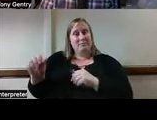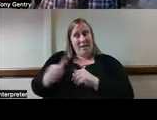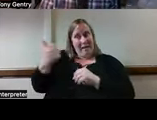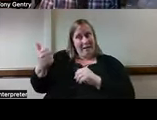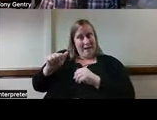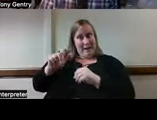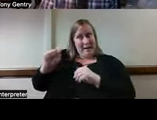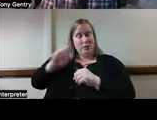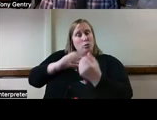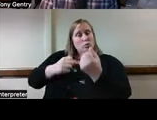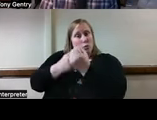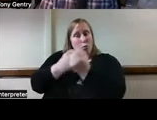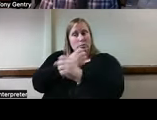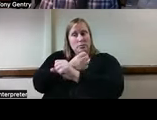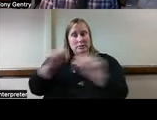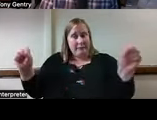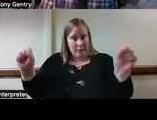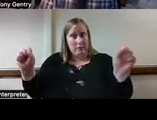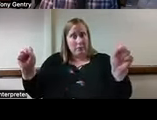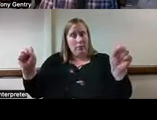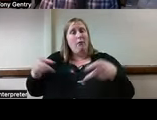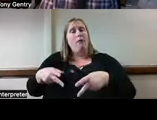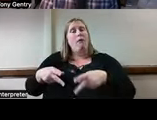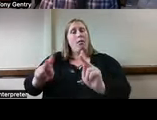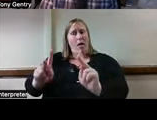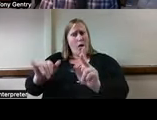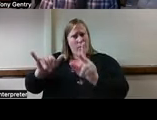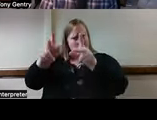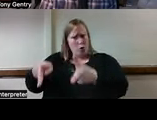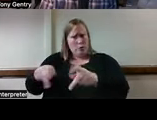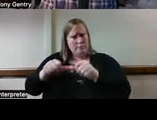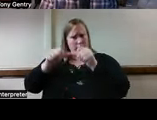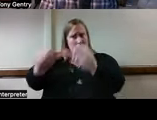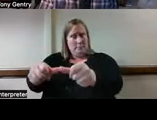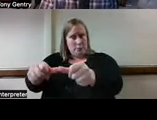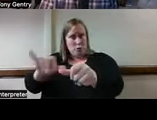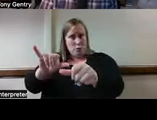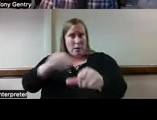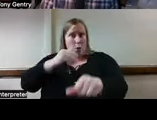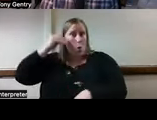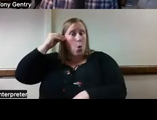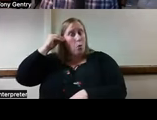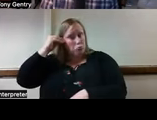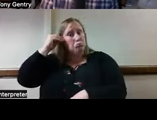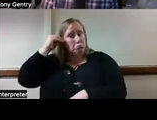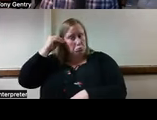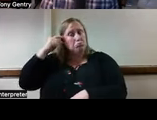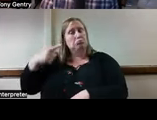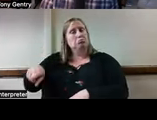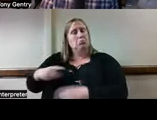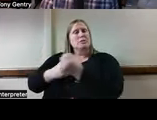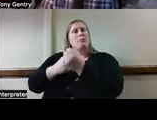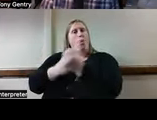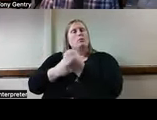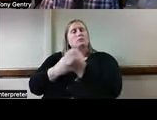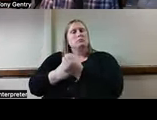supports safety and security and allows a person to continue living at home was widely supported, even if